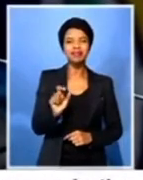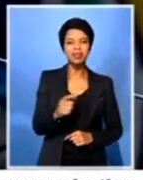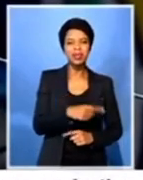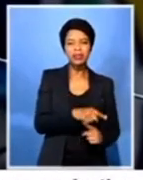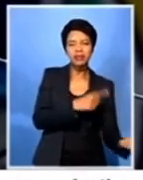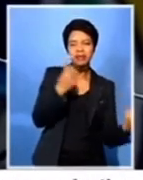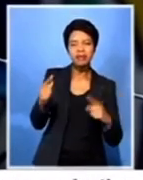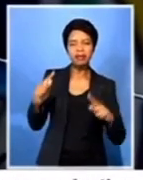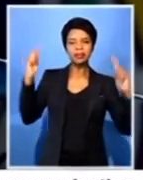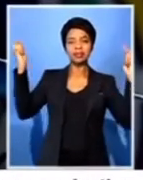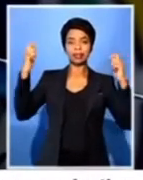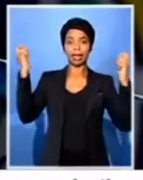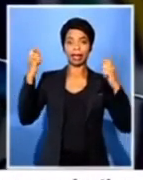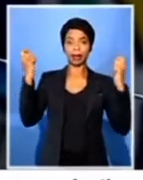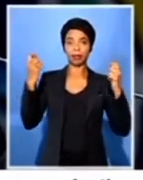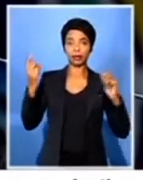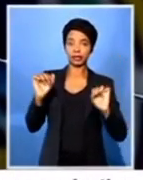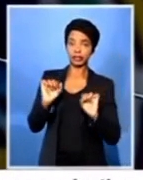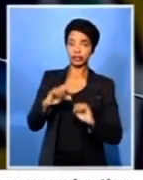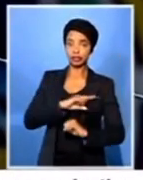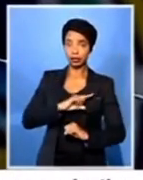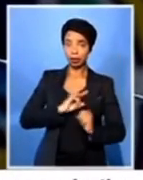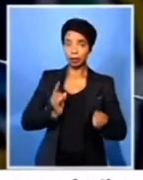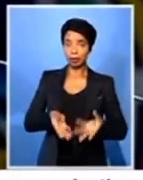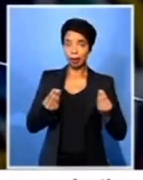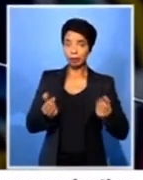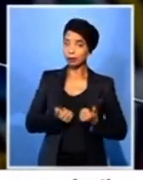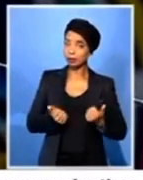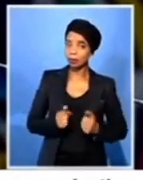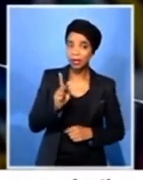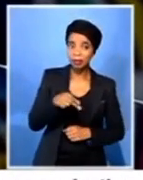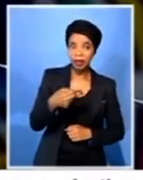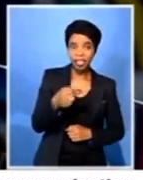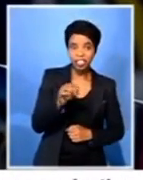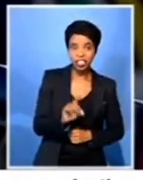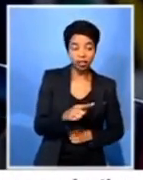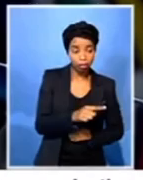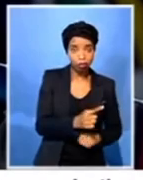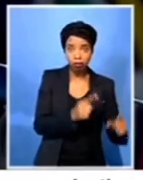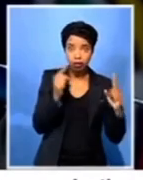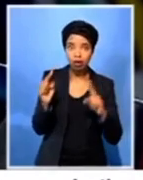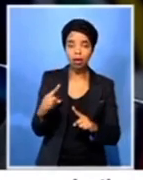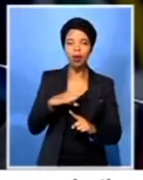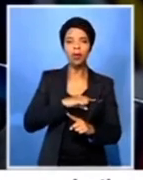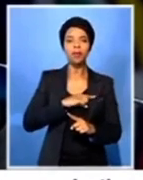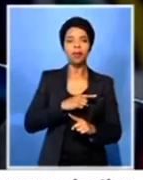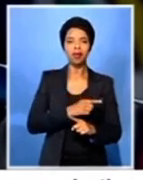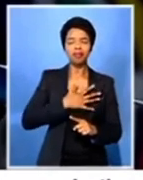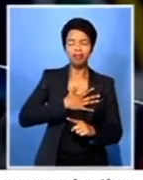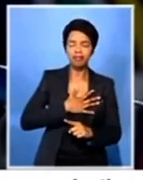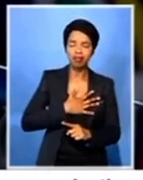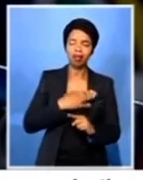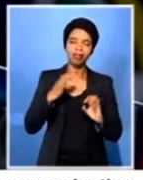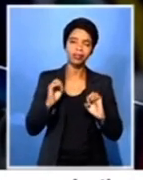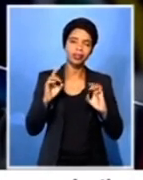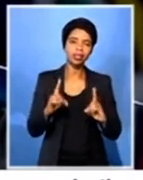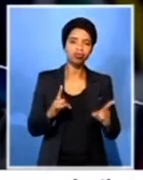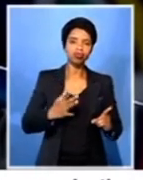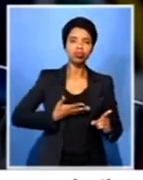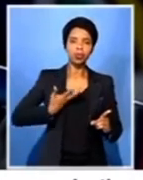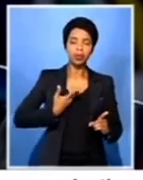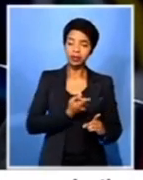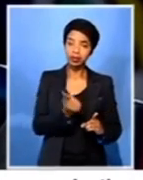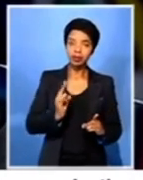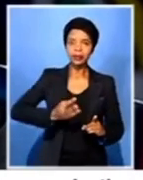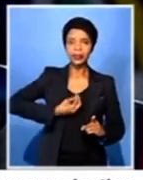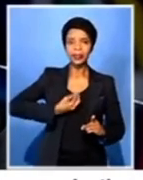You did so, mama, because you loved education. You wanted the young ones to be educated.